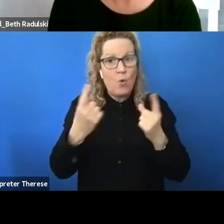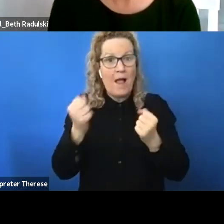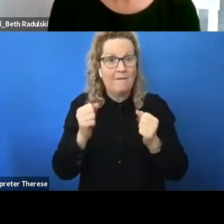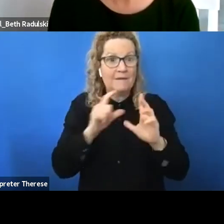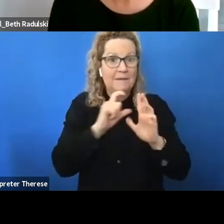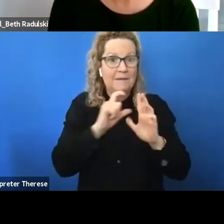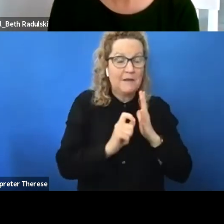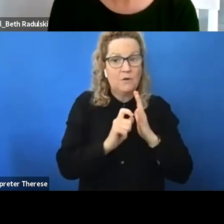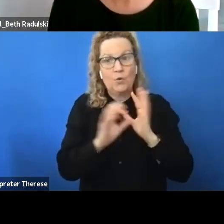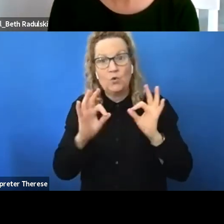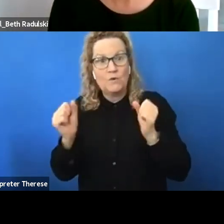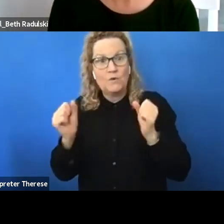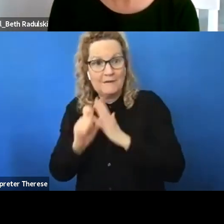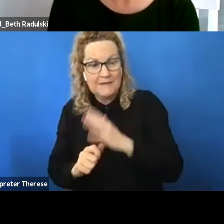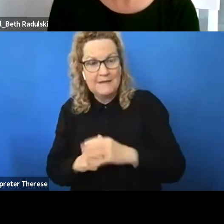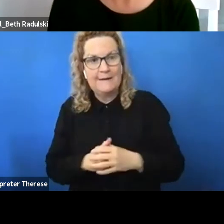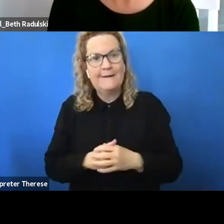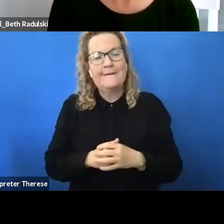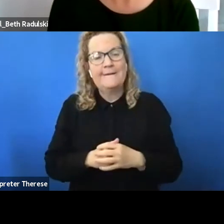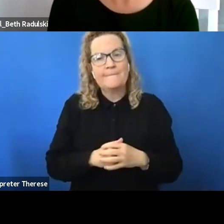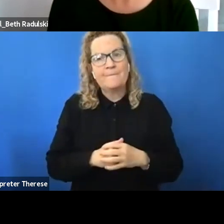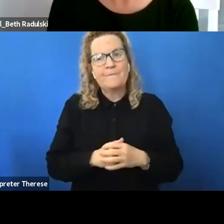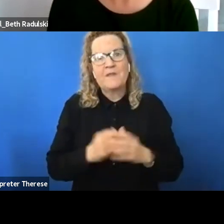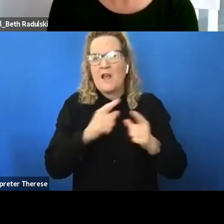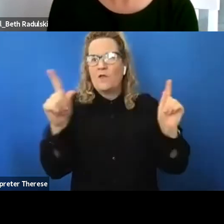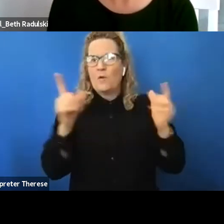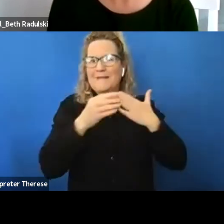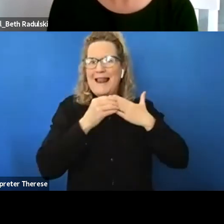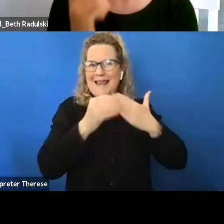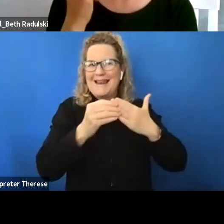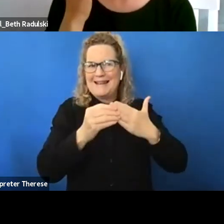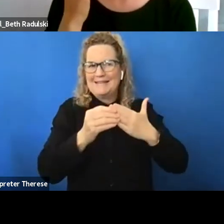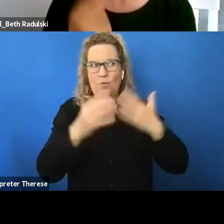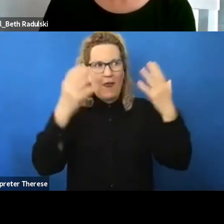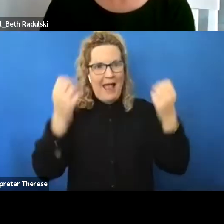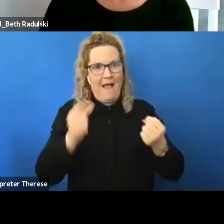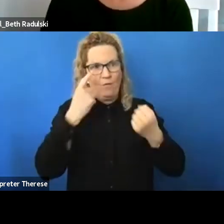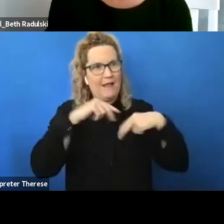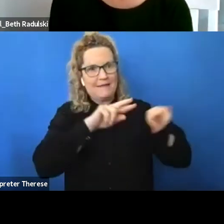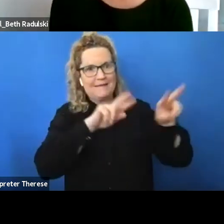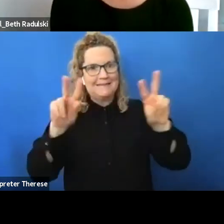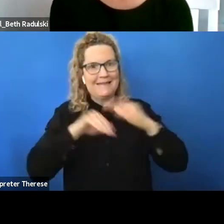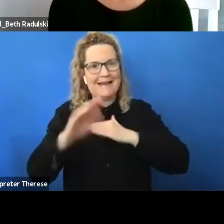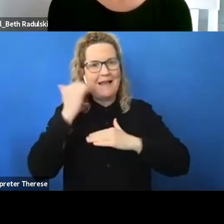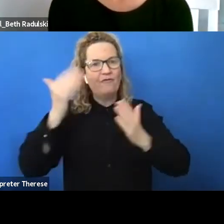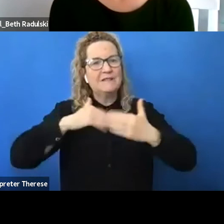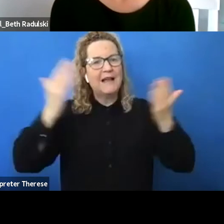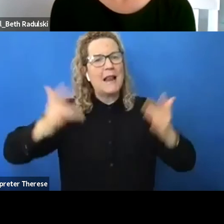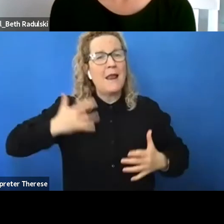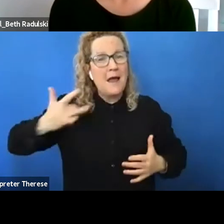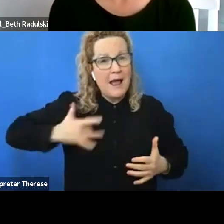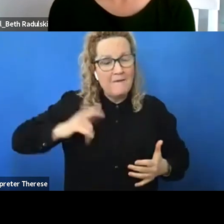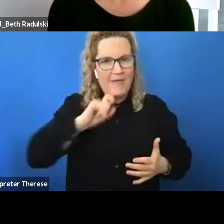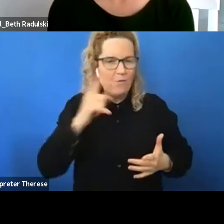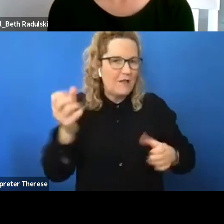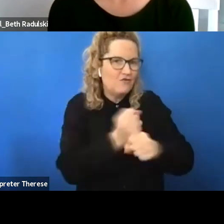these leaders being present in everyday life that will create safer spaces where people can bring their